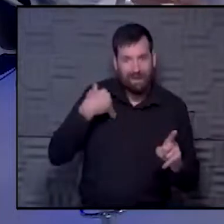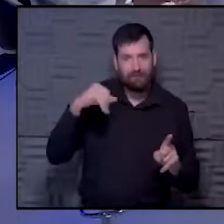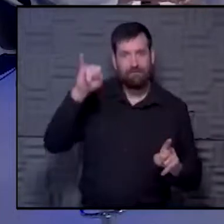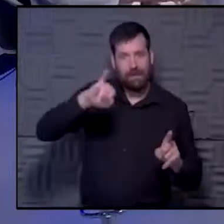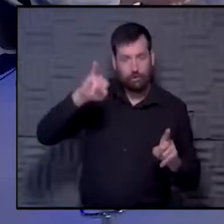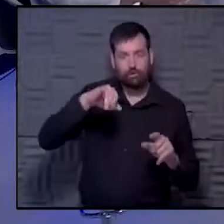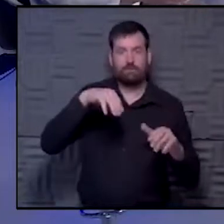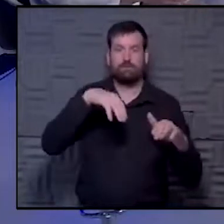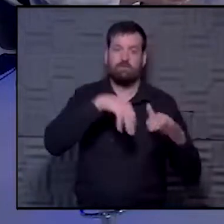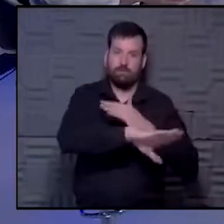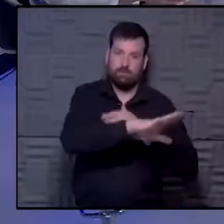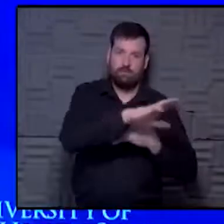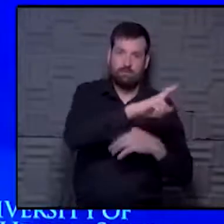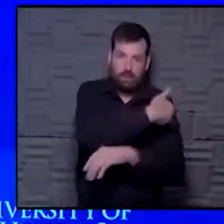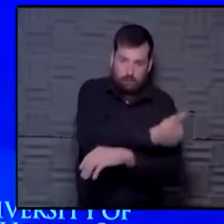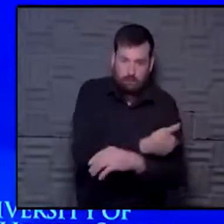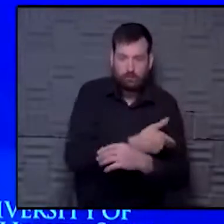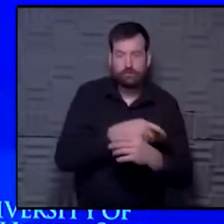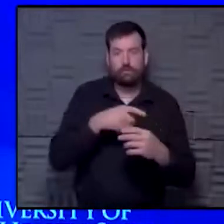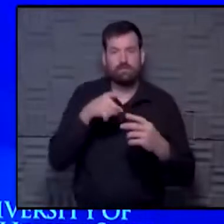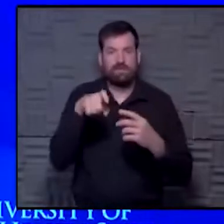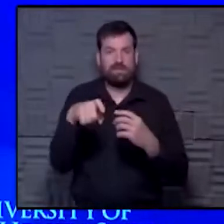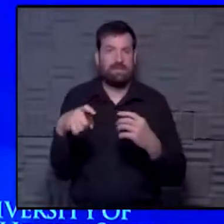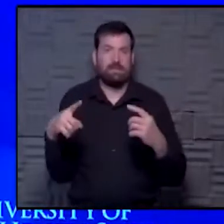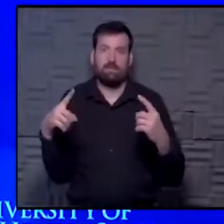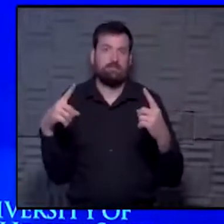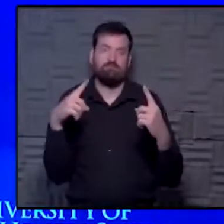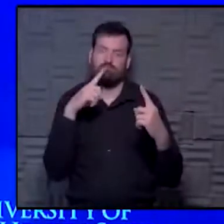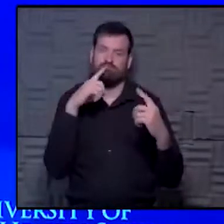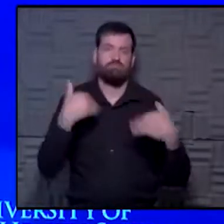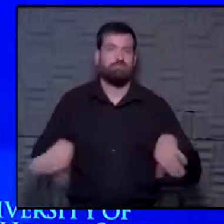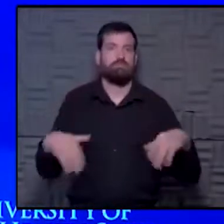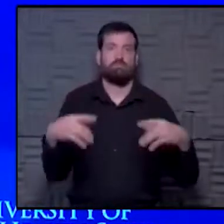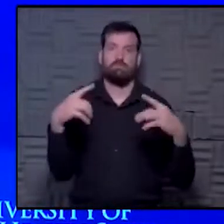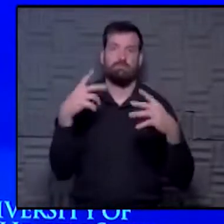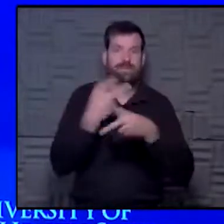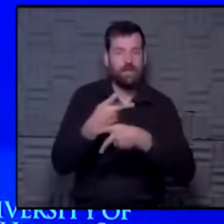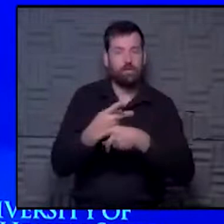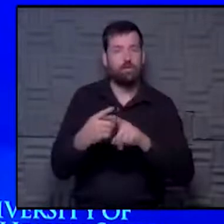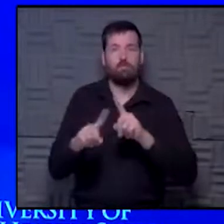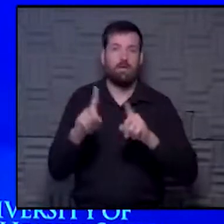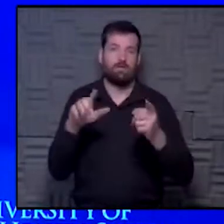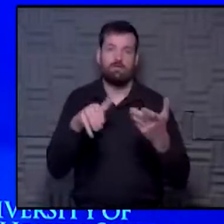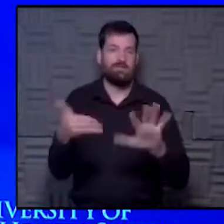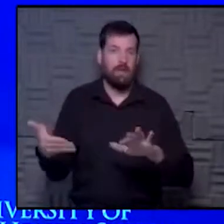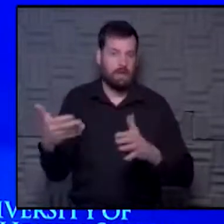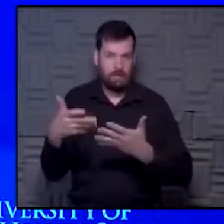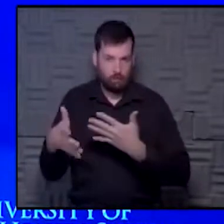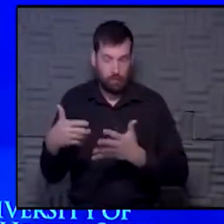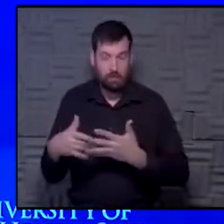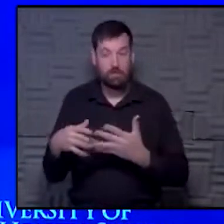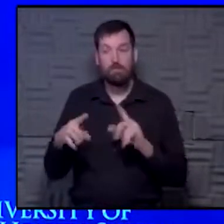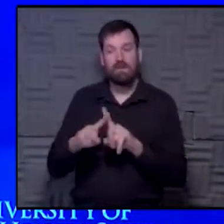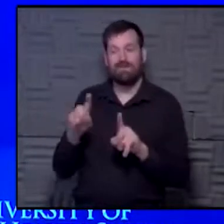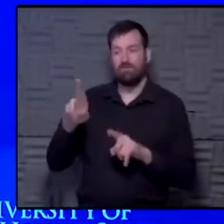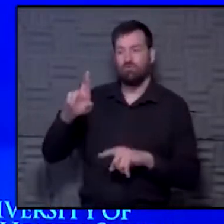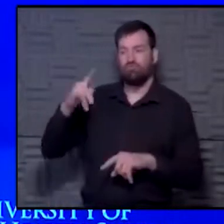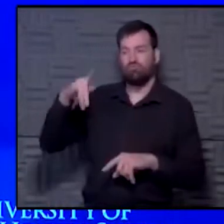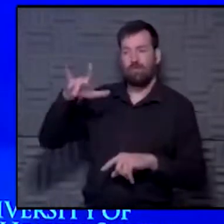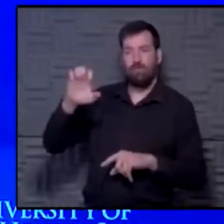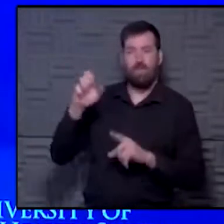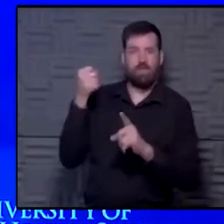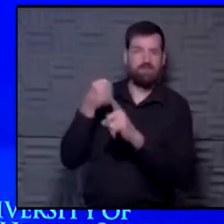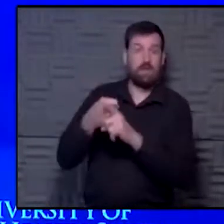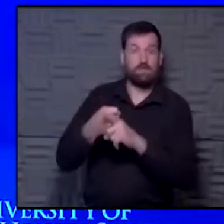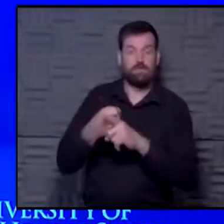up in the hospital or need advanced care and don't survive their infection. But the ripple effects that we've talked about, right? This is a great